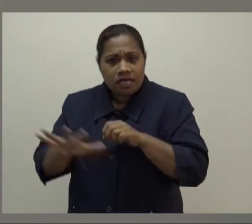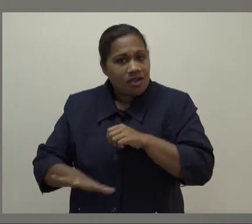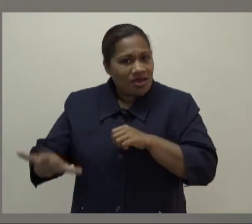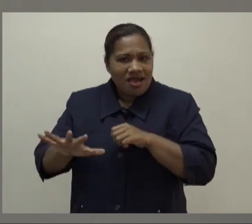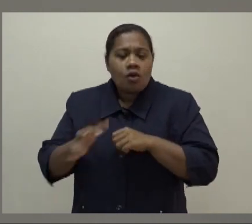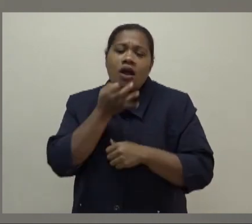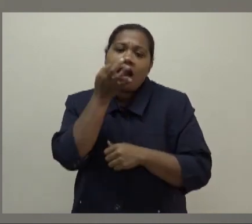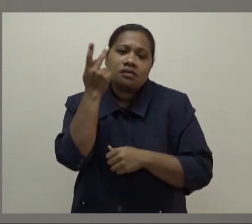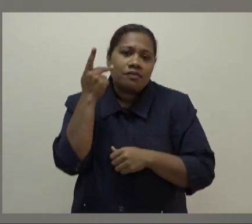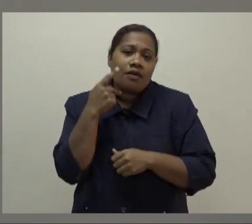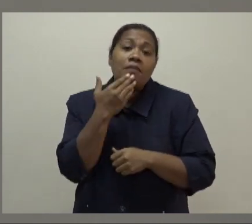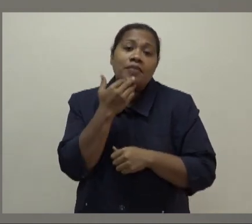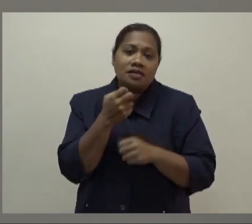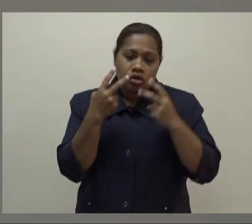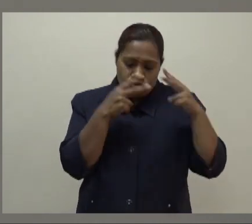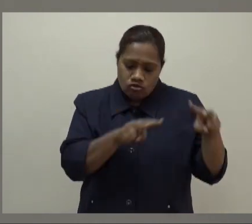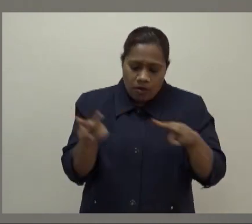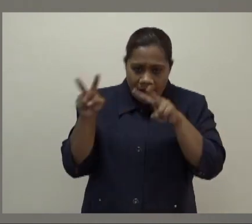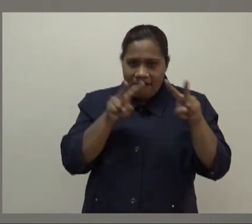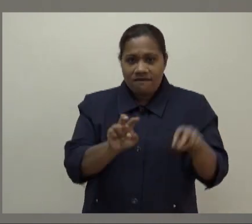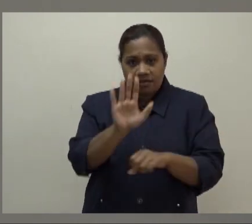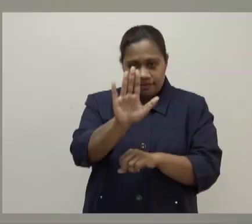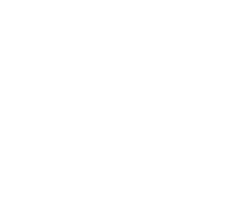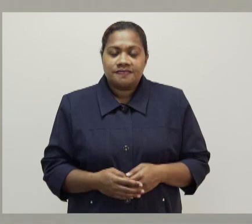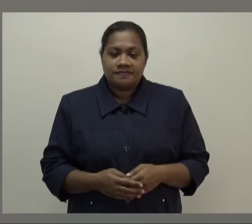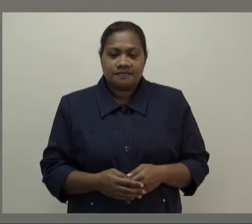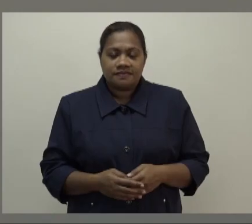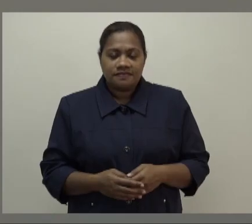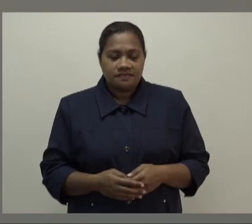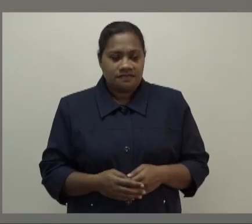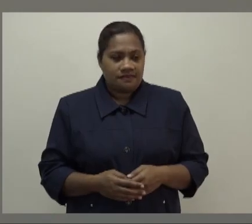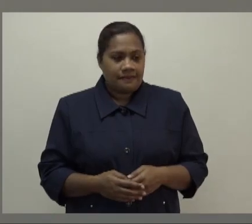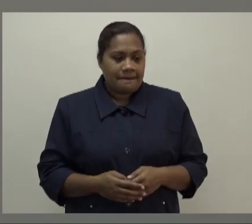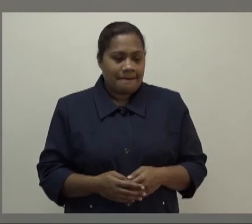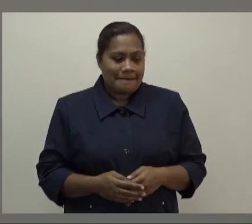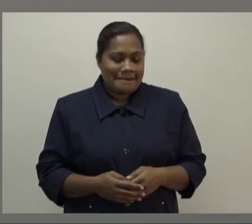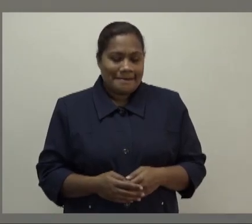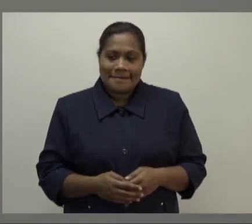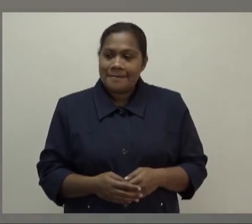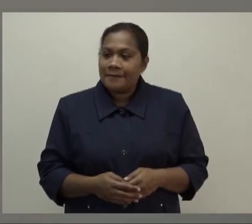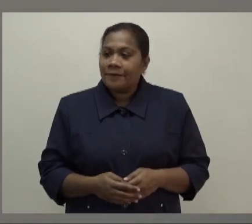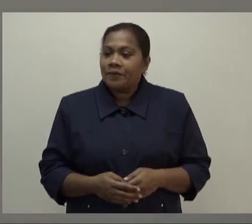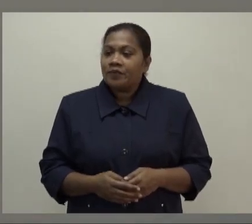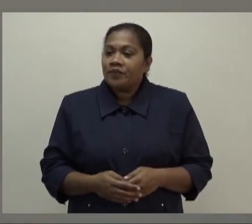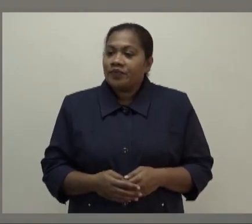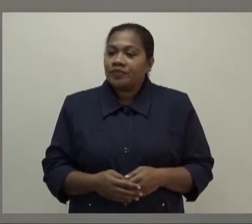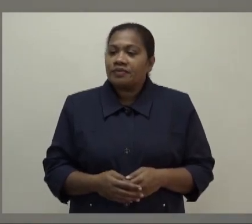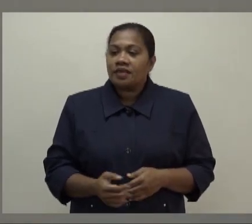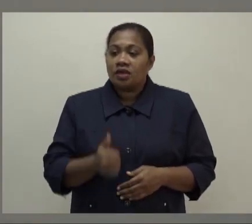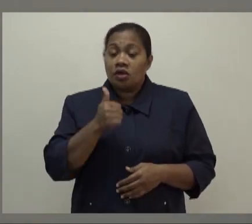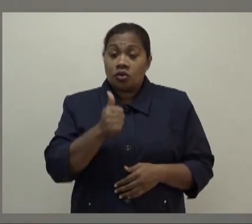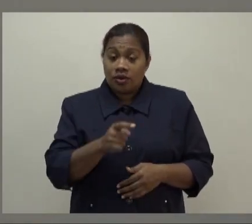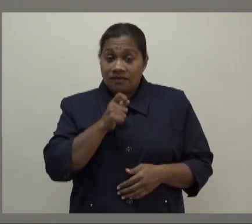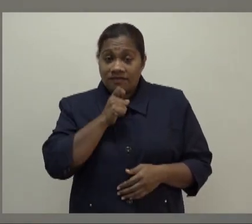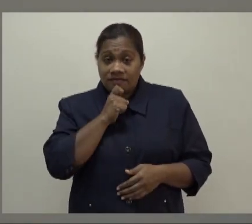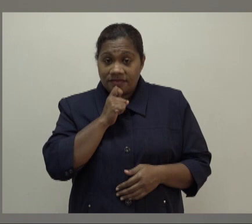supervise their children at all times. Thank you very much. Good afternoon, Minister Kumar. Just